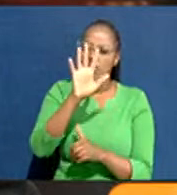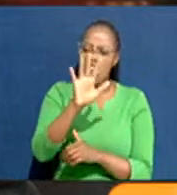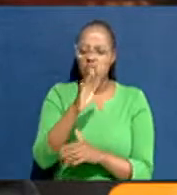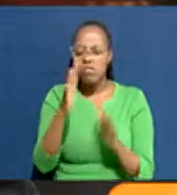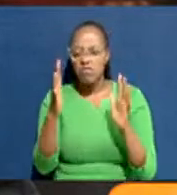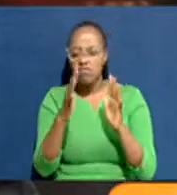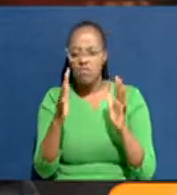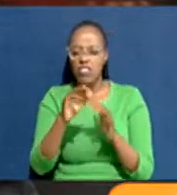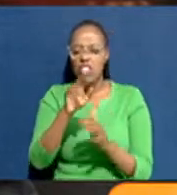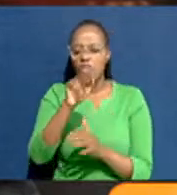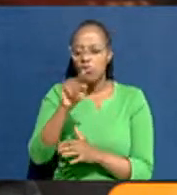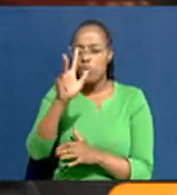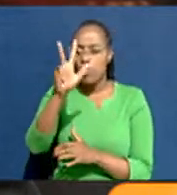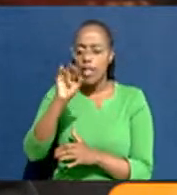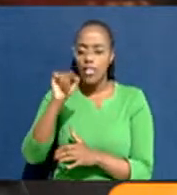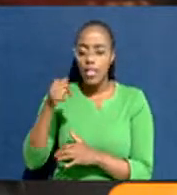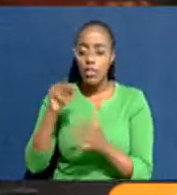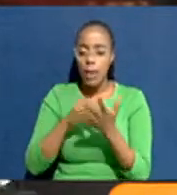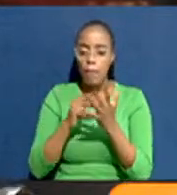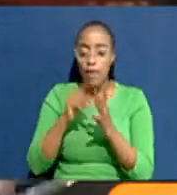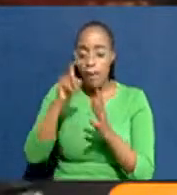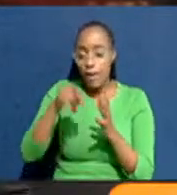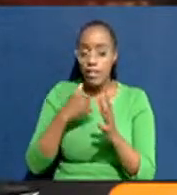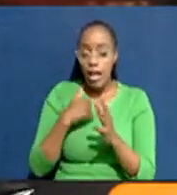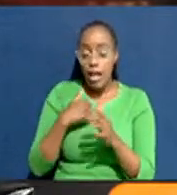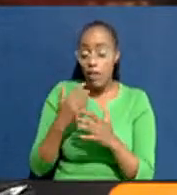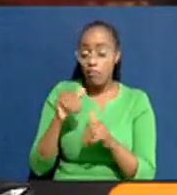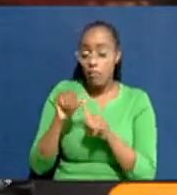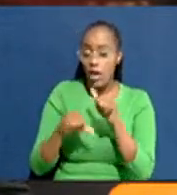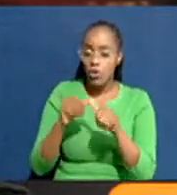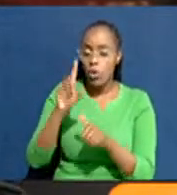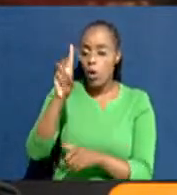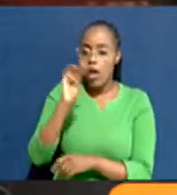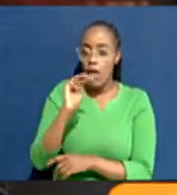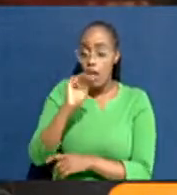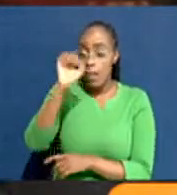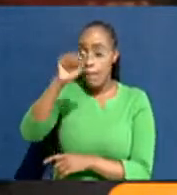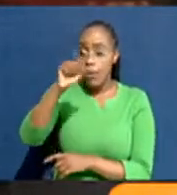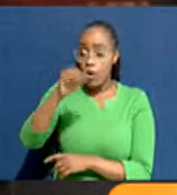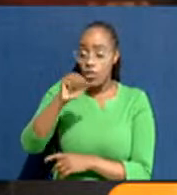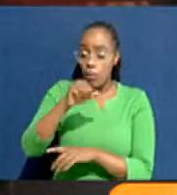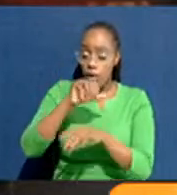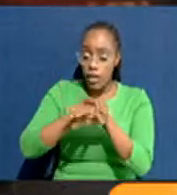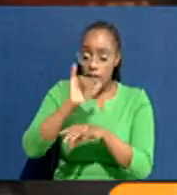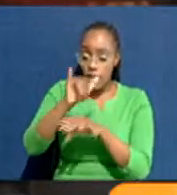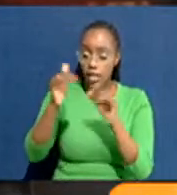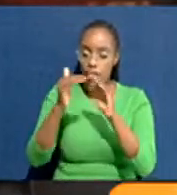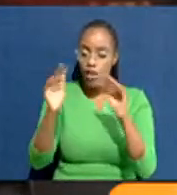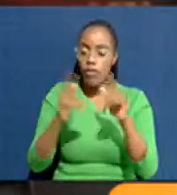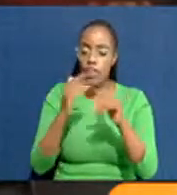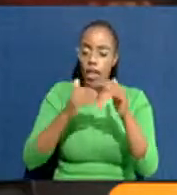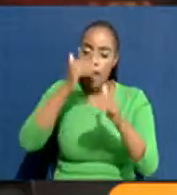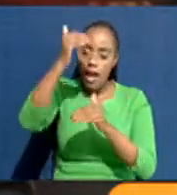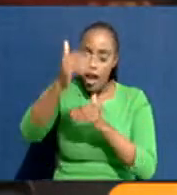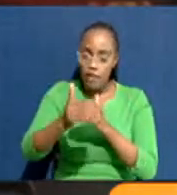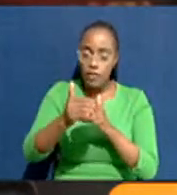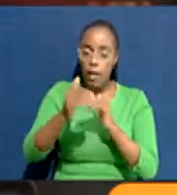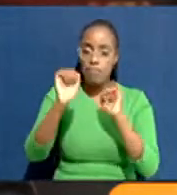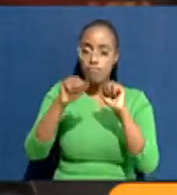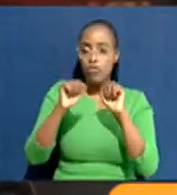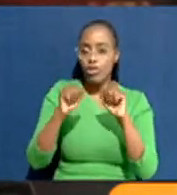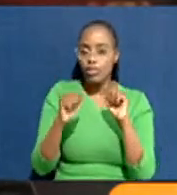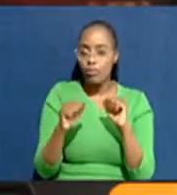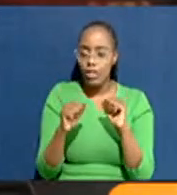,000. So, you must actually have about a million, actually, to be able to get this house. And then after that, you know,